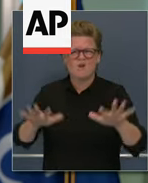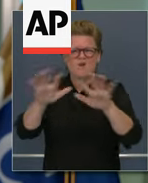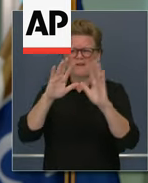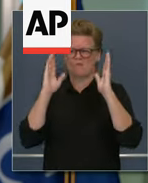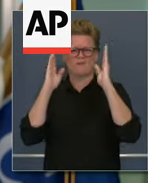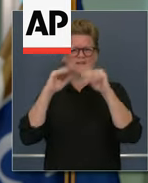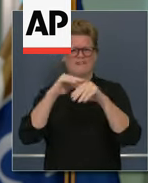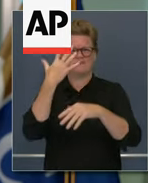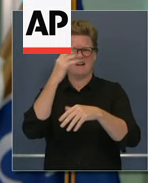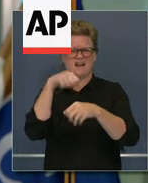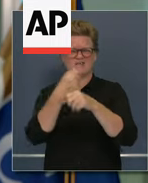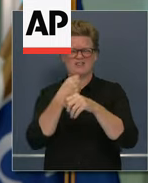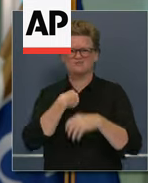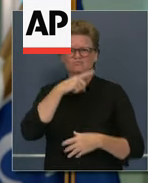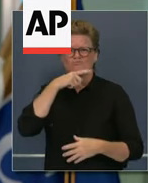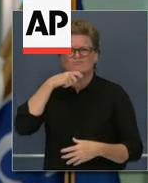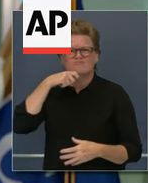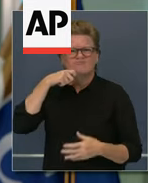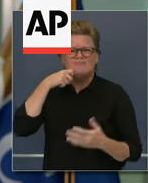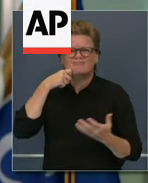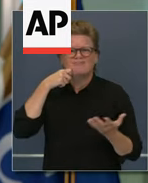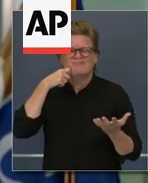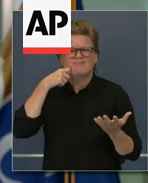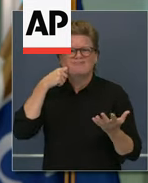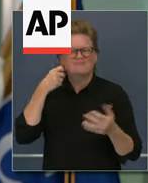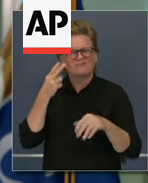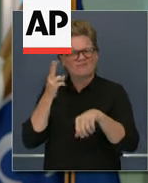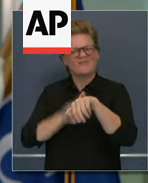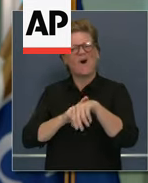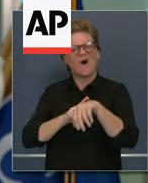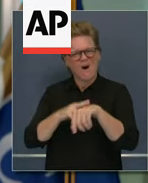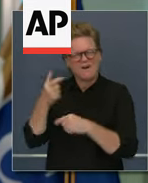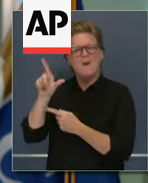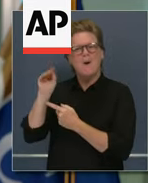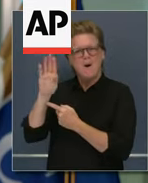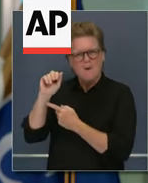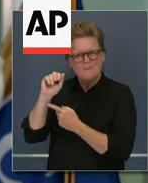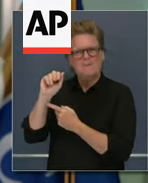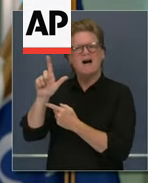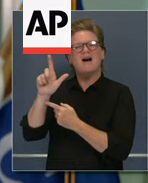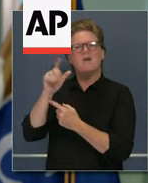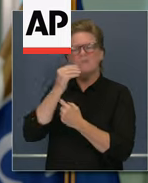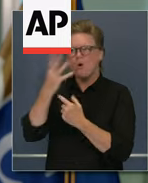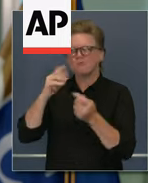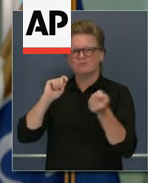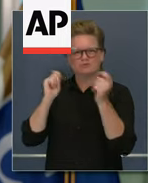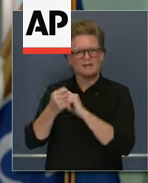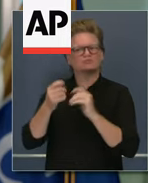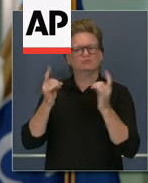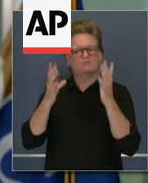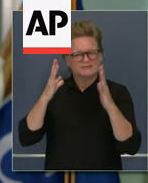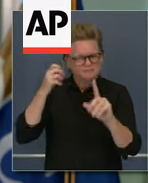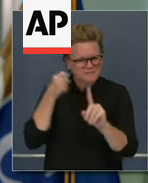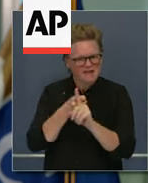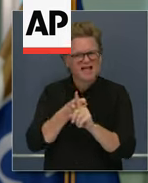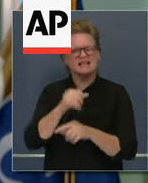yes, I conclude climate change profoundly has impacted the reality that we're currently experiencing. It was a very different